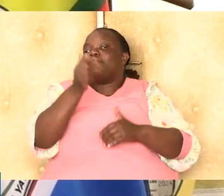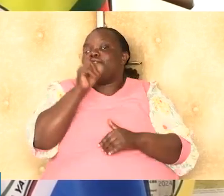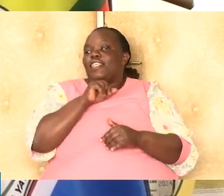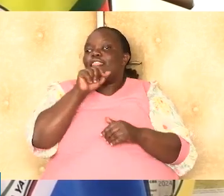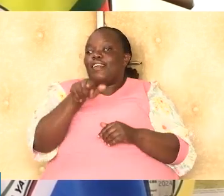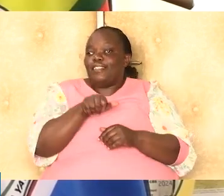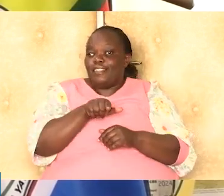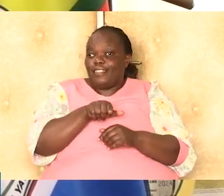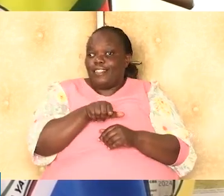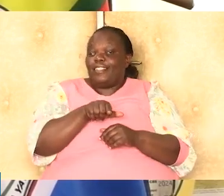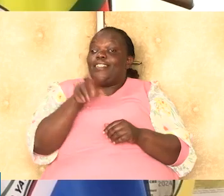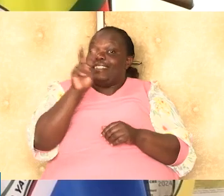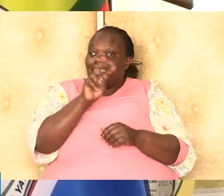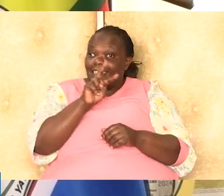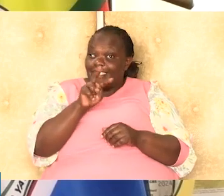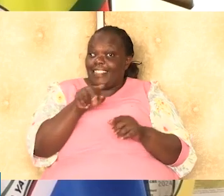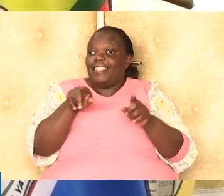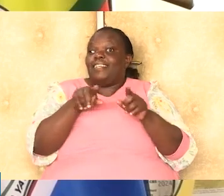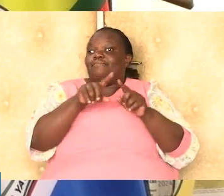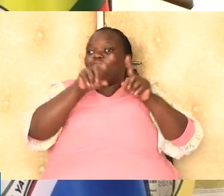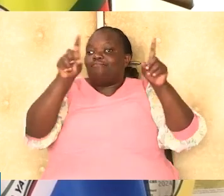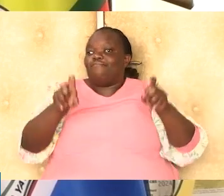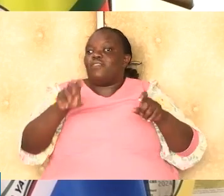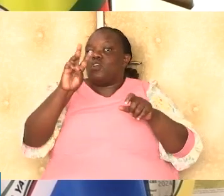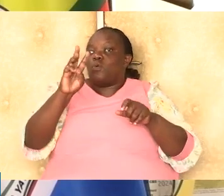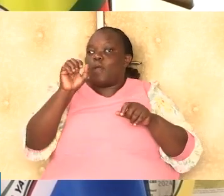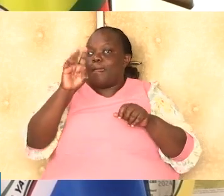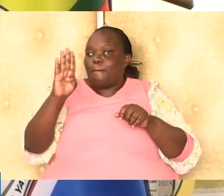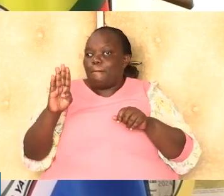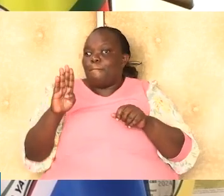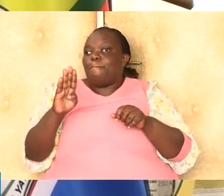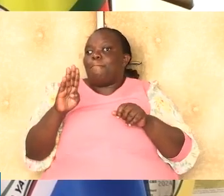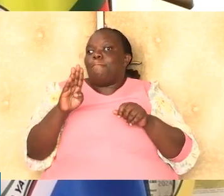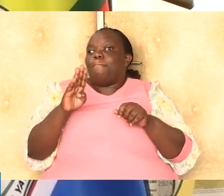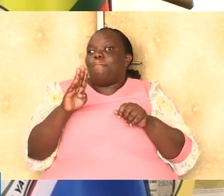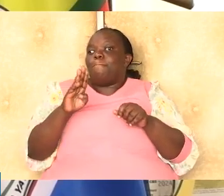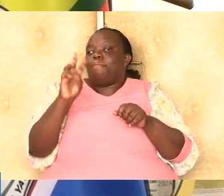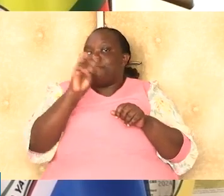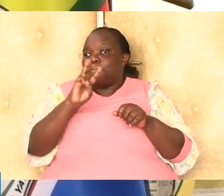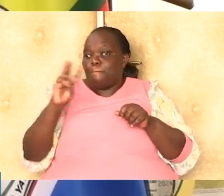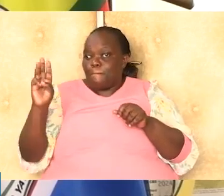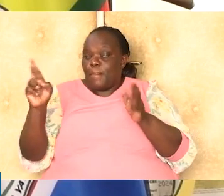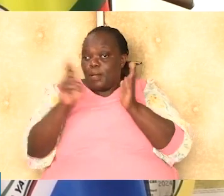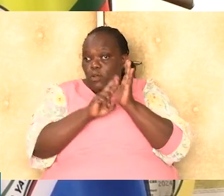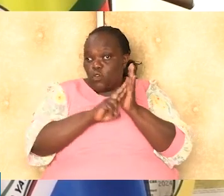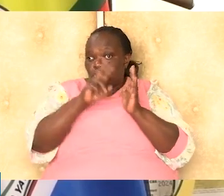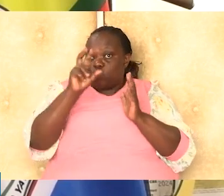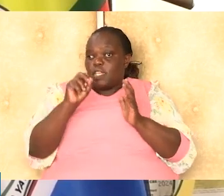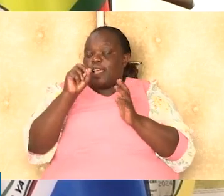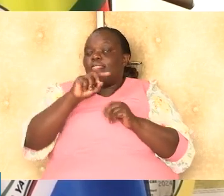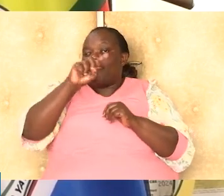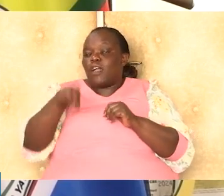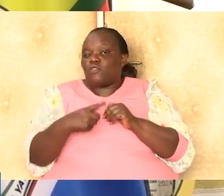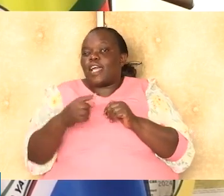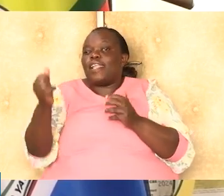This is, this has seen, actually, a portal, the employer portal, recording 20,000 employers who have